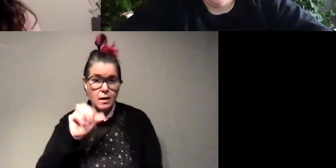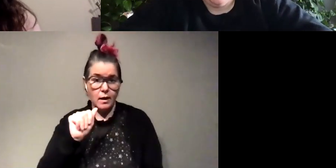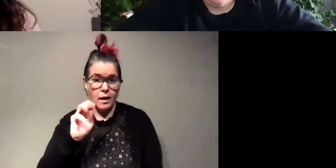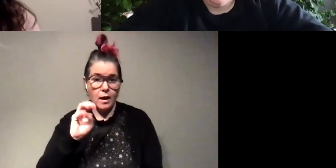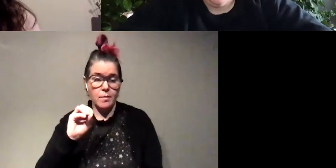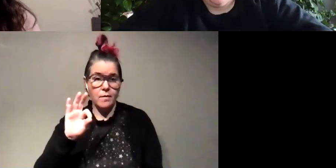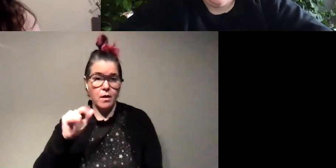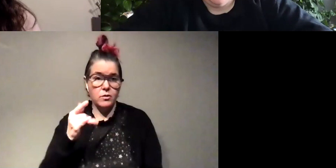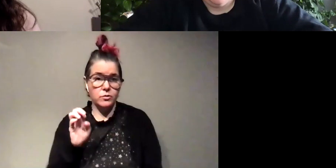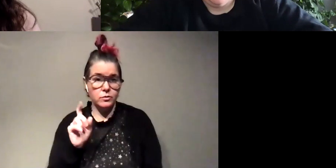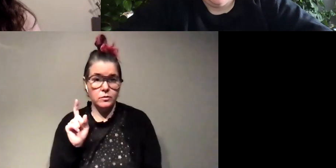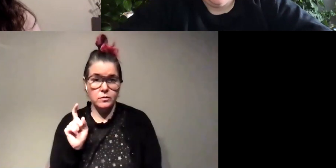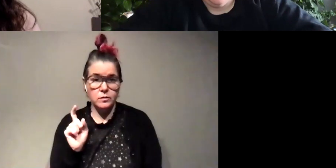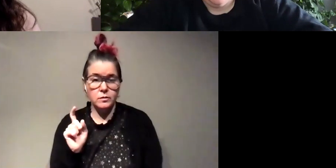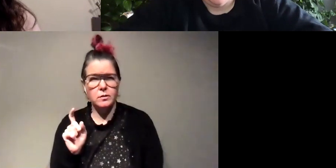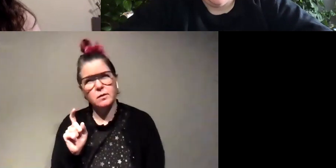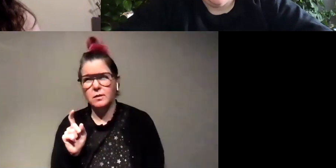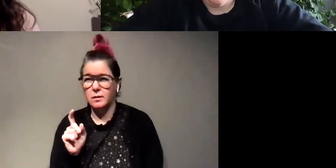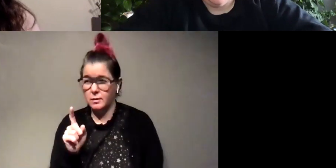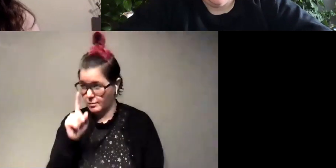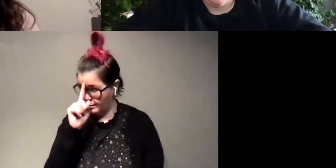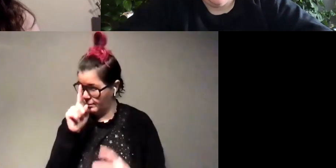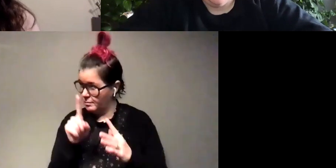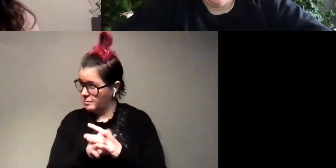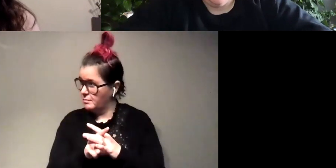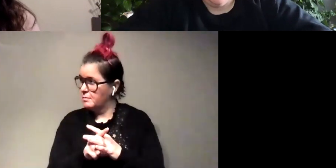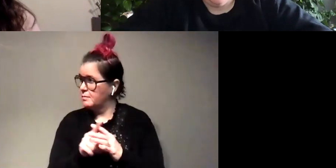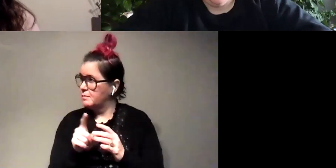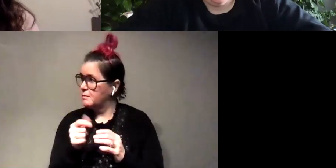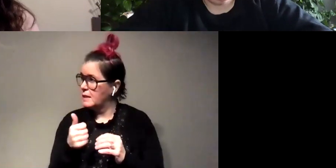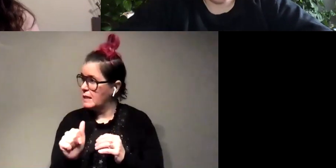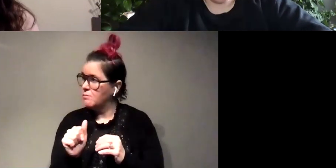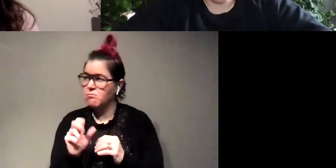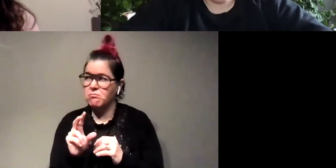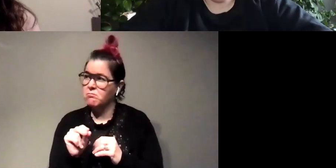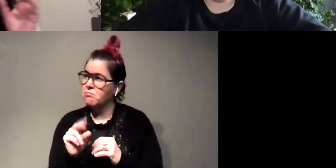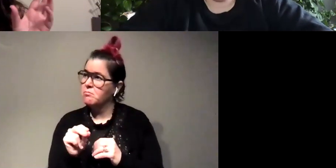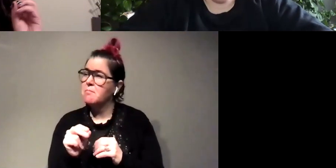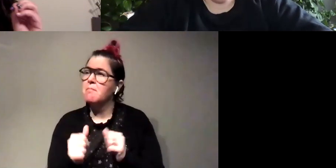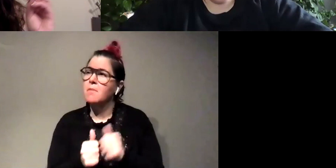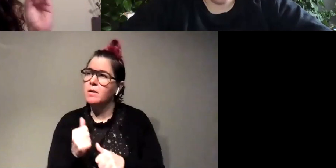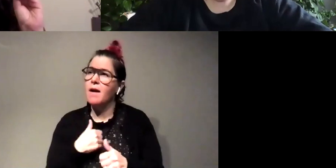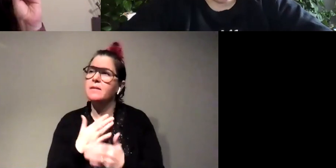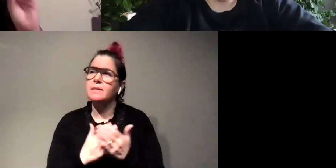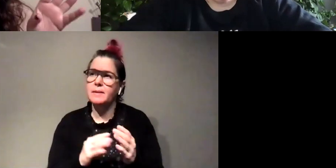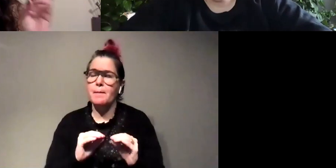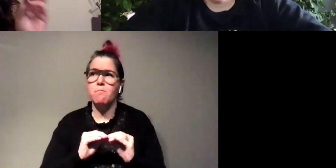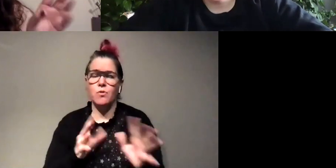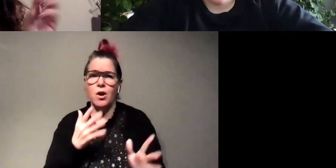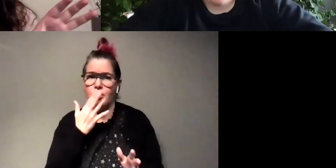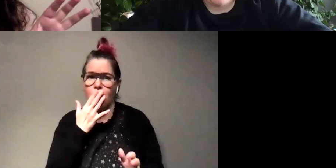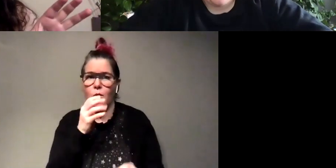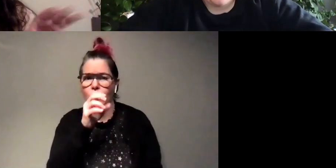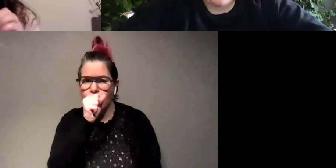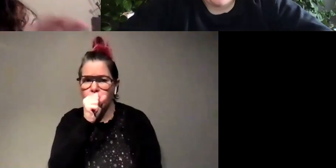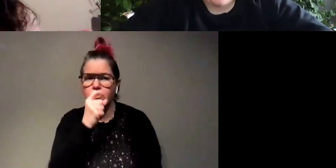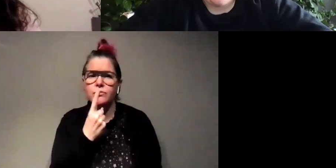i can't really think of any that do so most of them have some sort of bright coloring like orange or